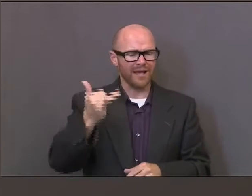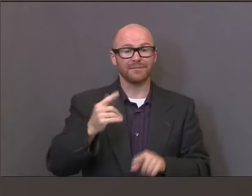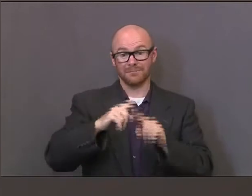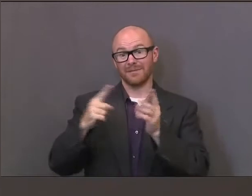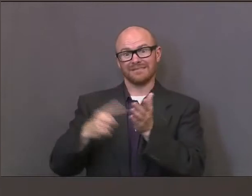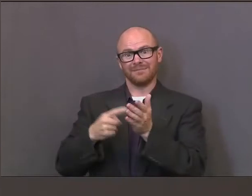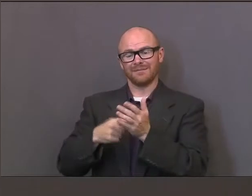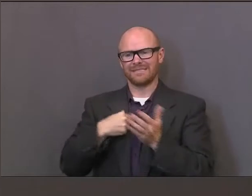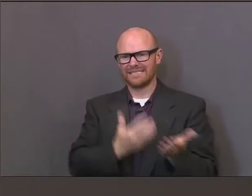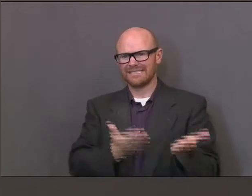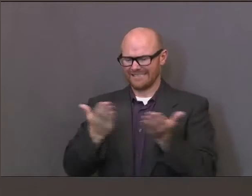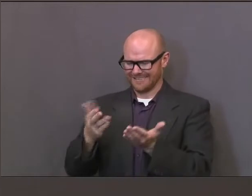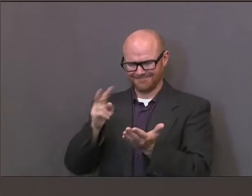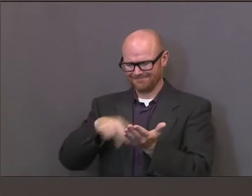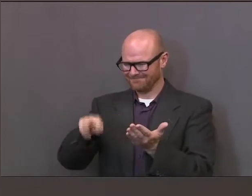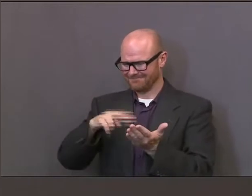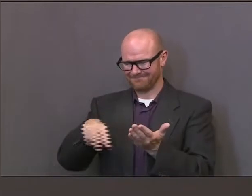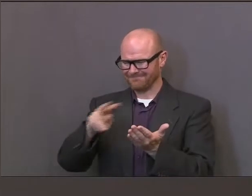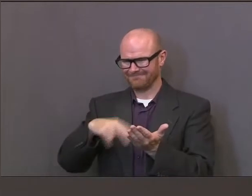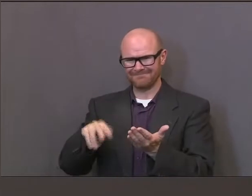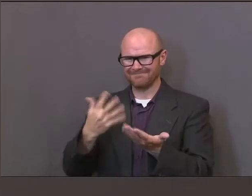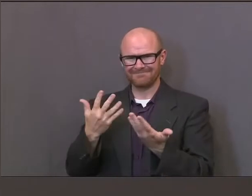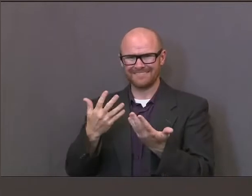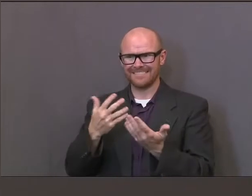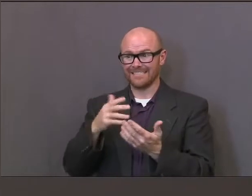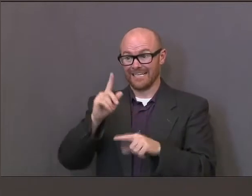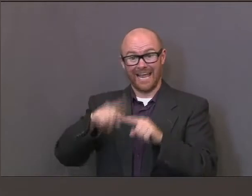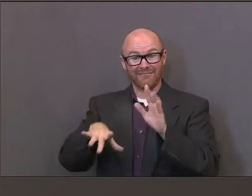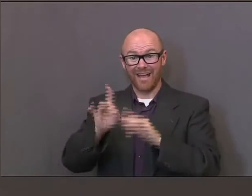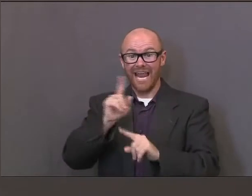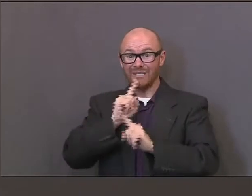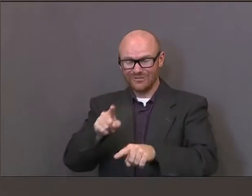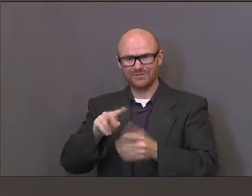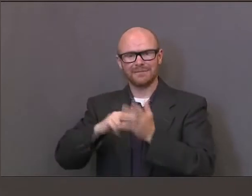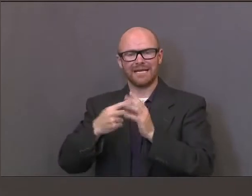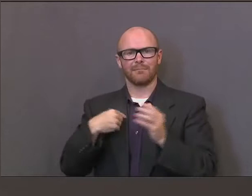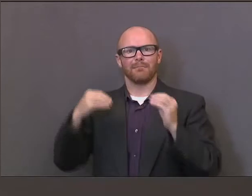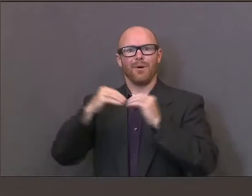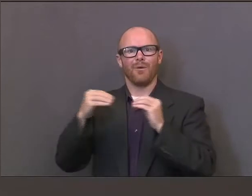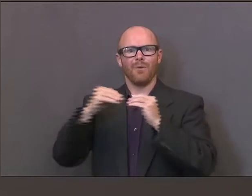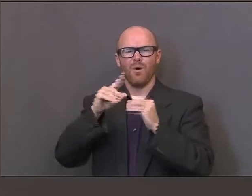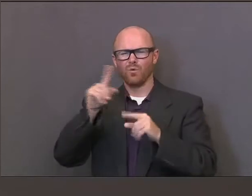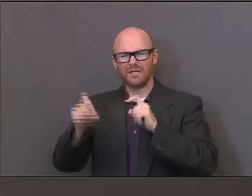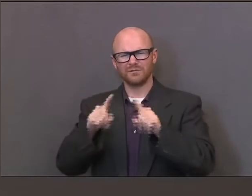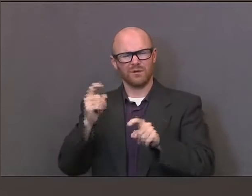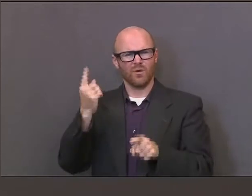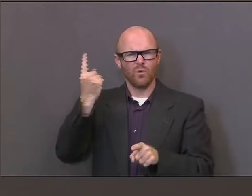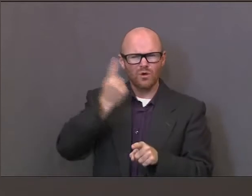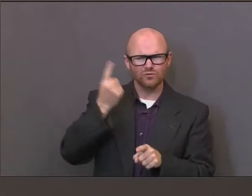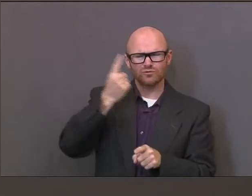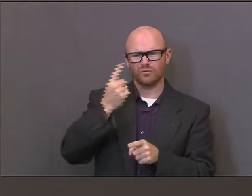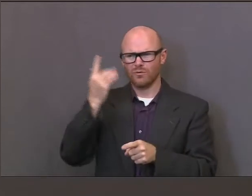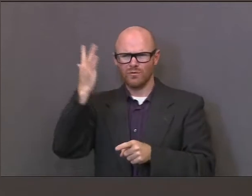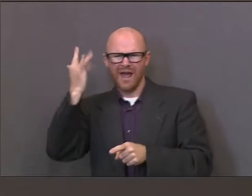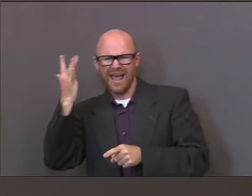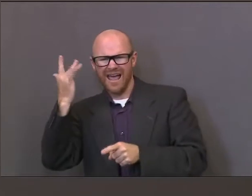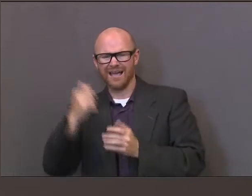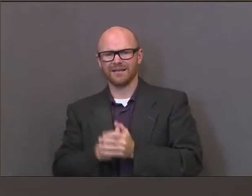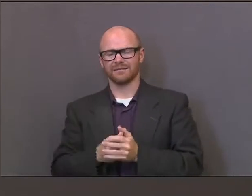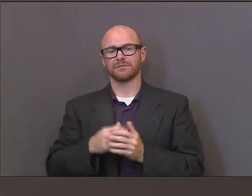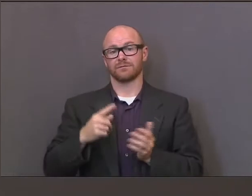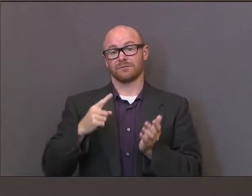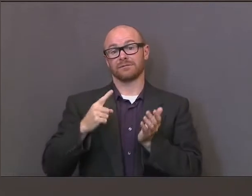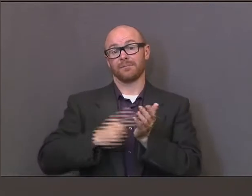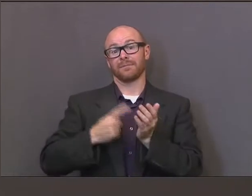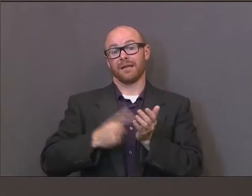change the situation. But so, and in those cases where we determined that what was originally reported as a COVID death is